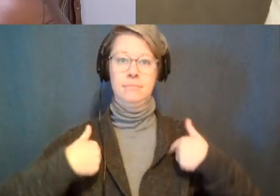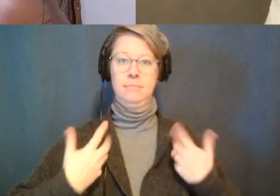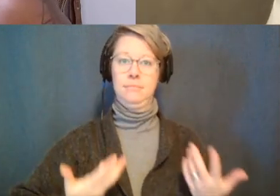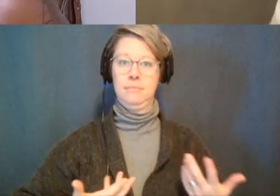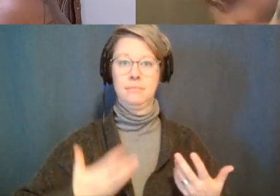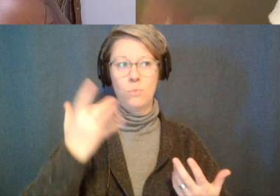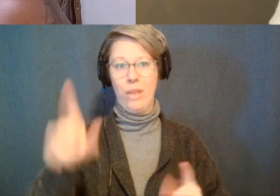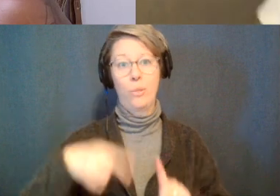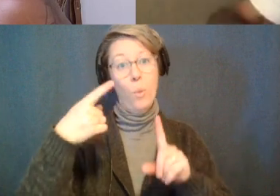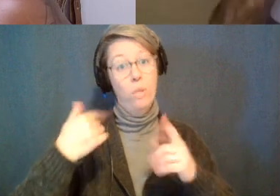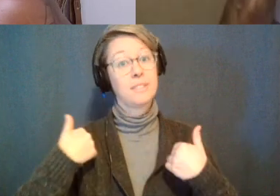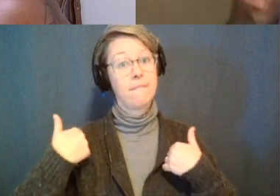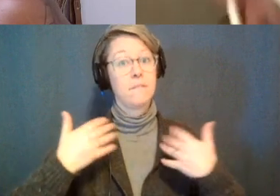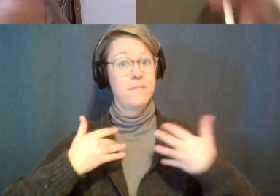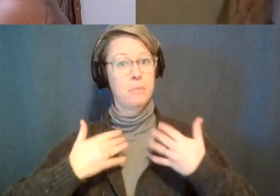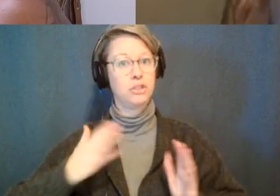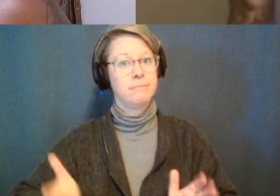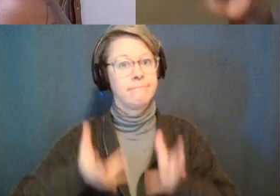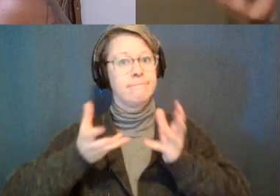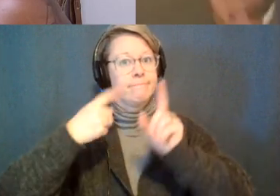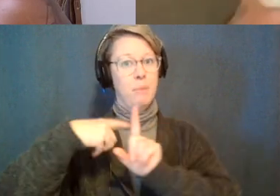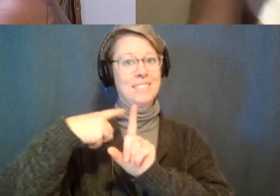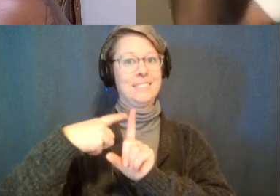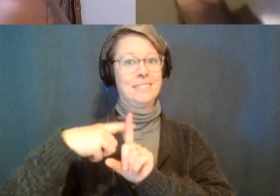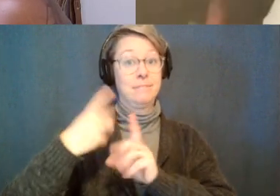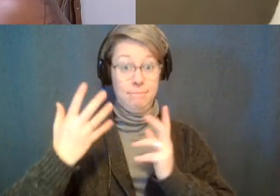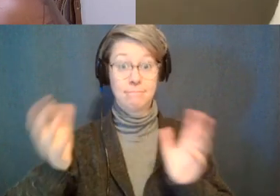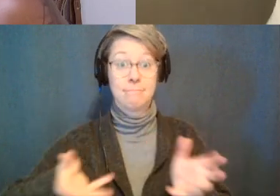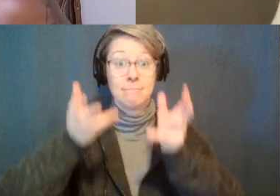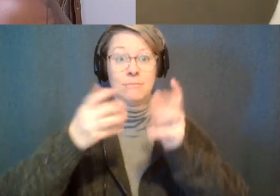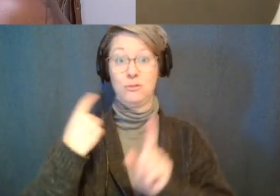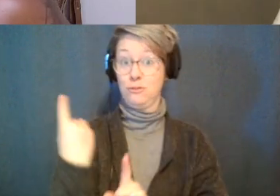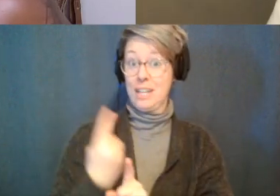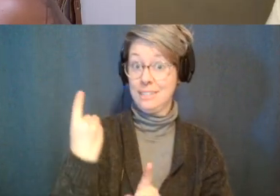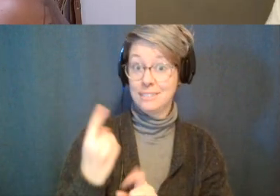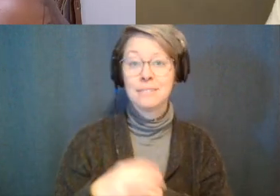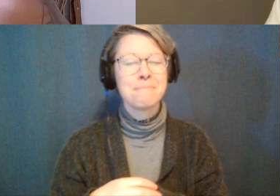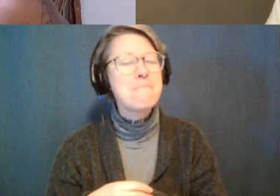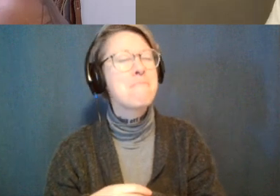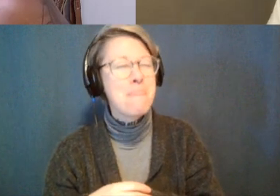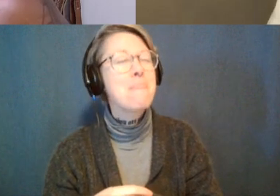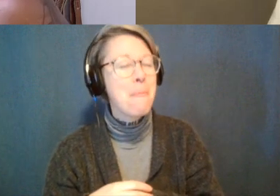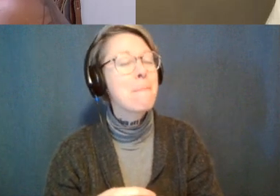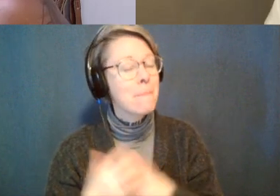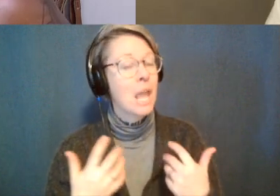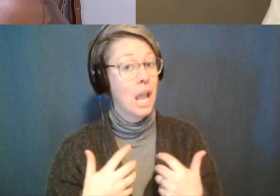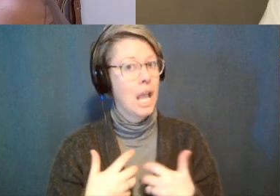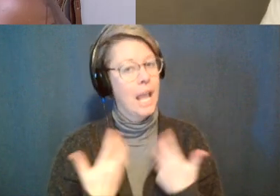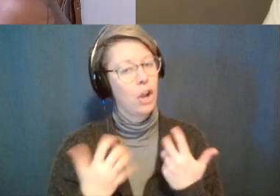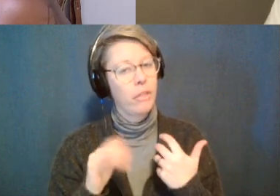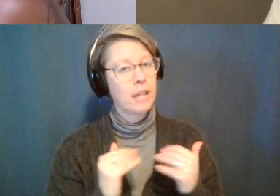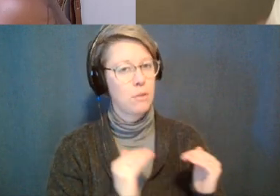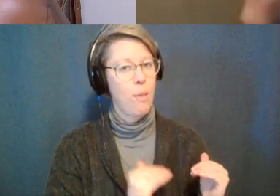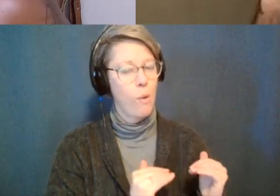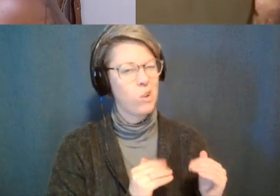goal is to always either regulate or increase your vibration into a higher state of being right so like yeah anger is going to be obviously a